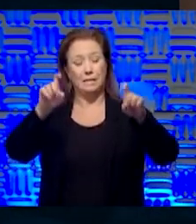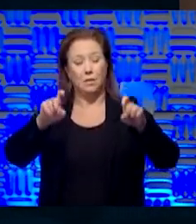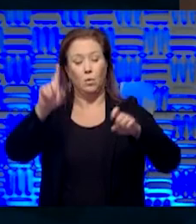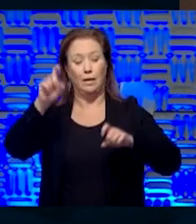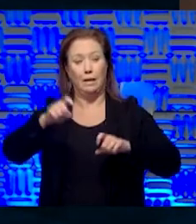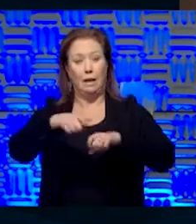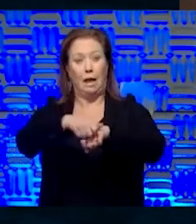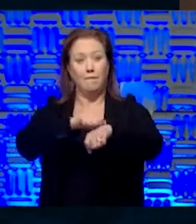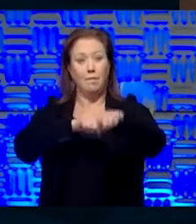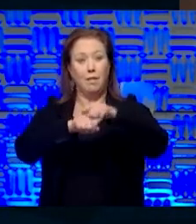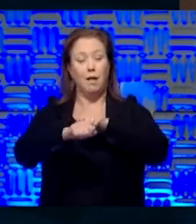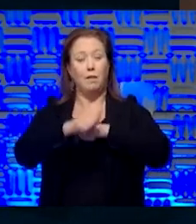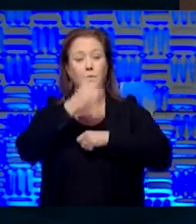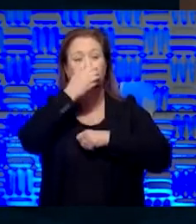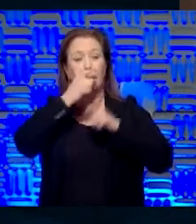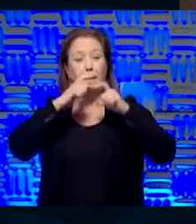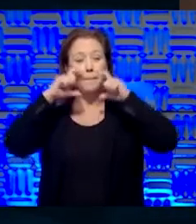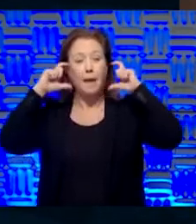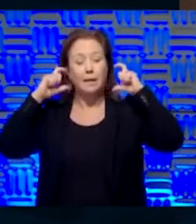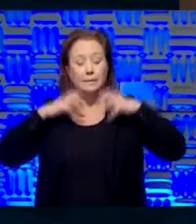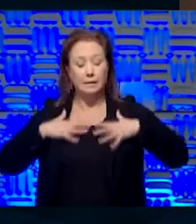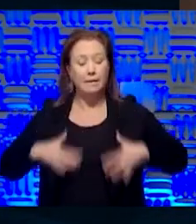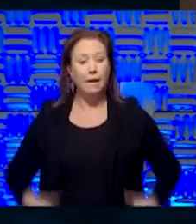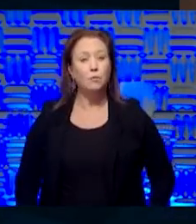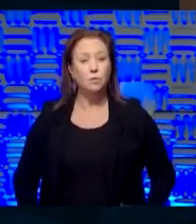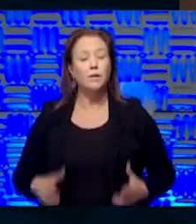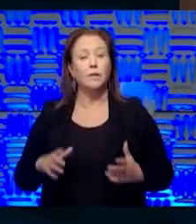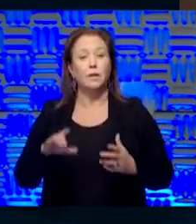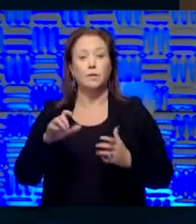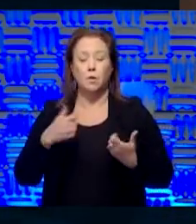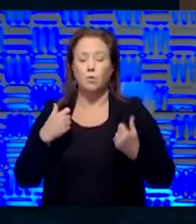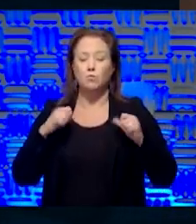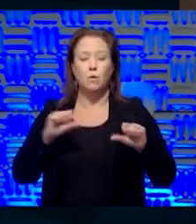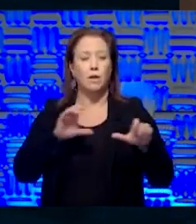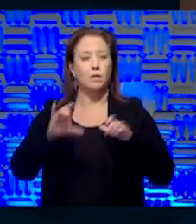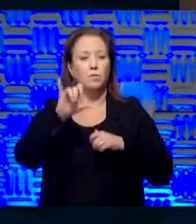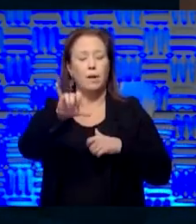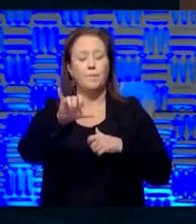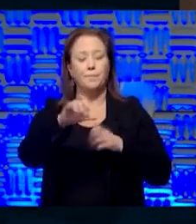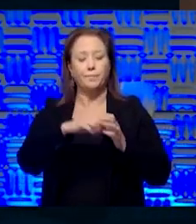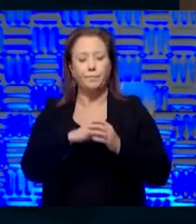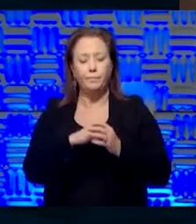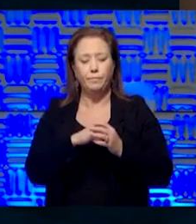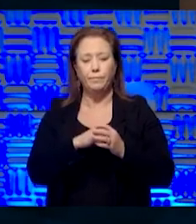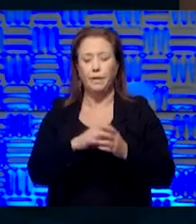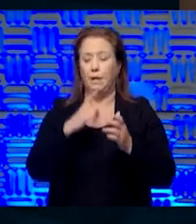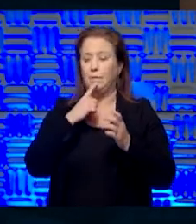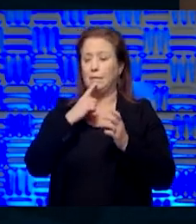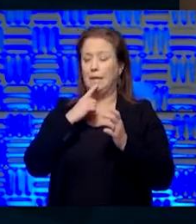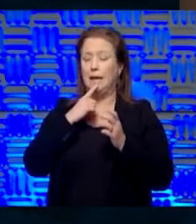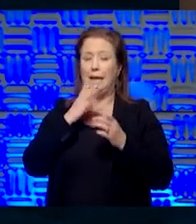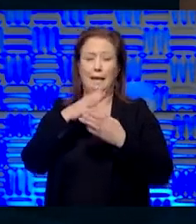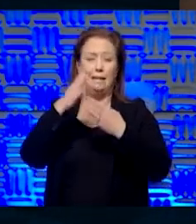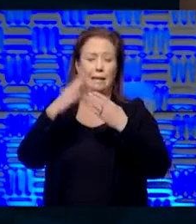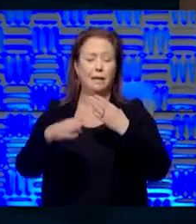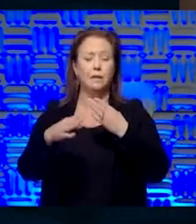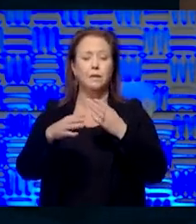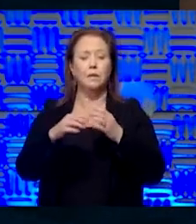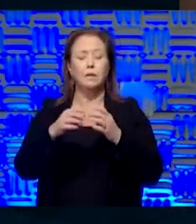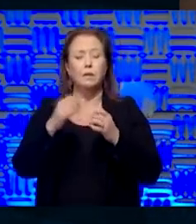gloves and masks and gowns. And so that effort continues. I would say this, I guess, in conclusion,